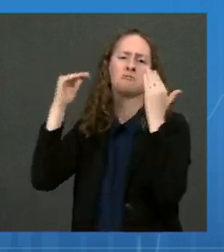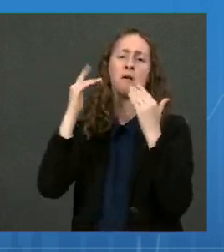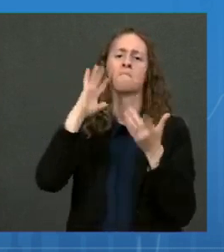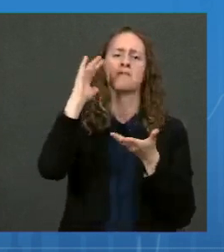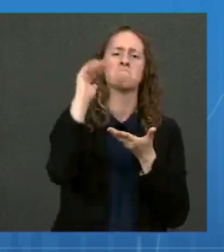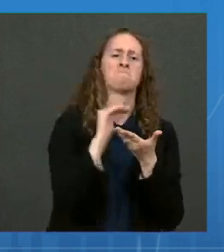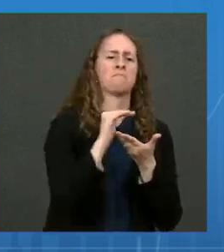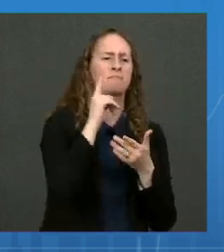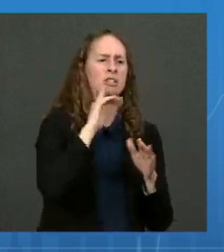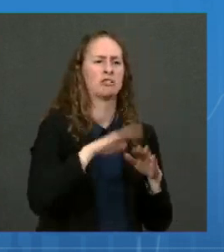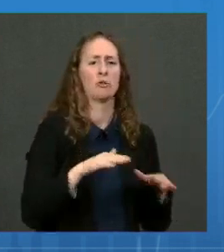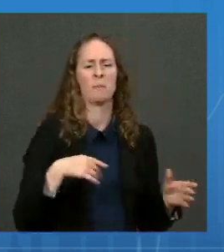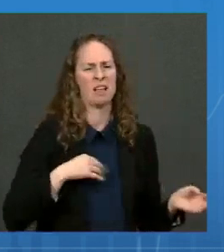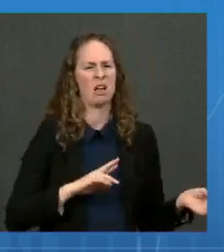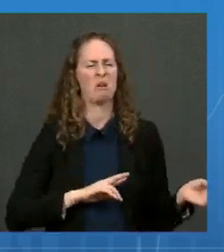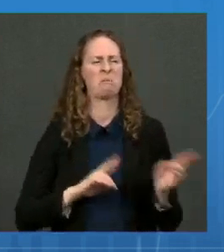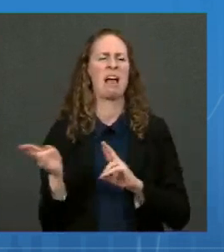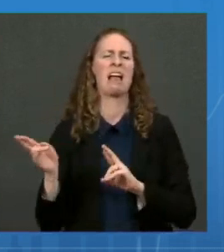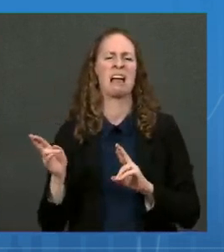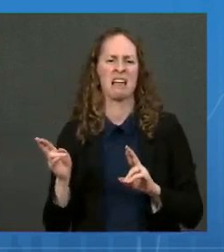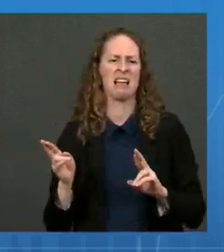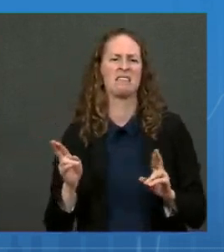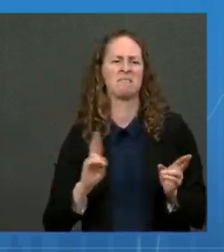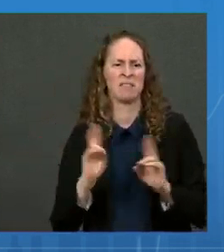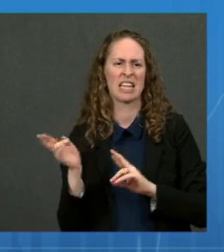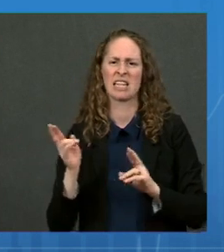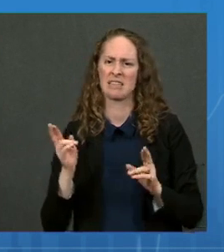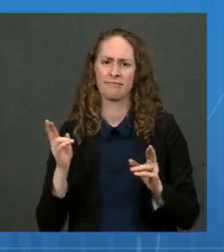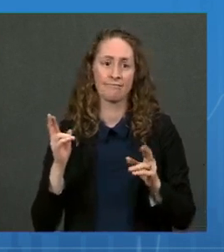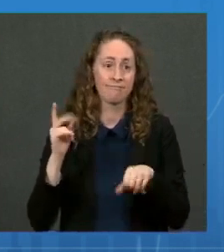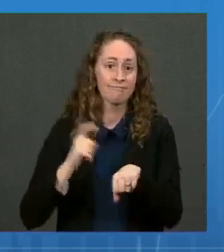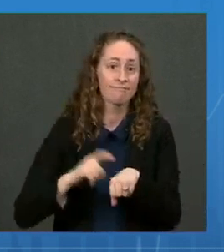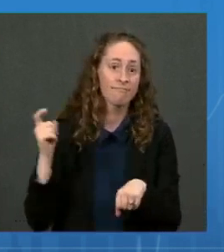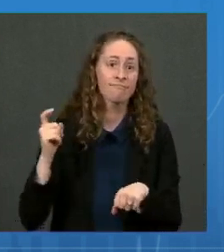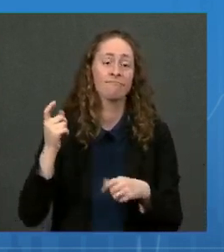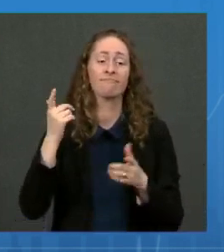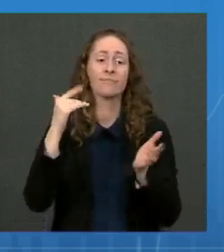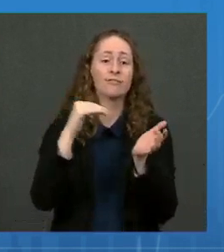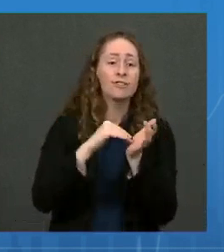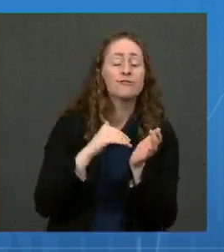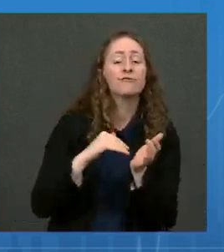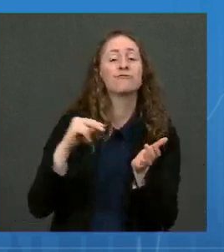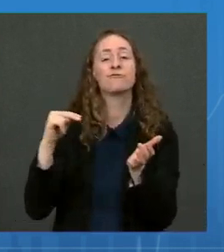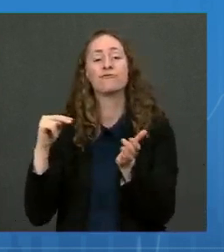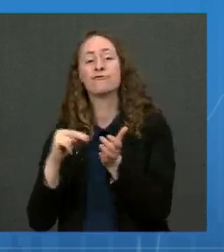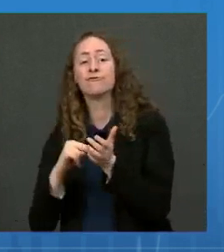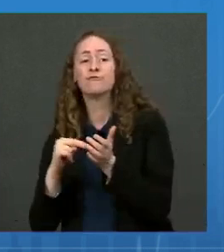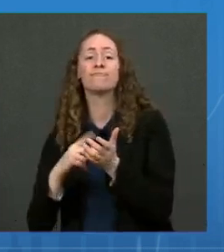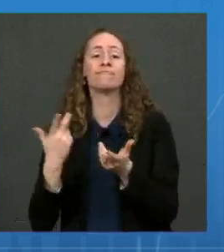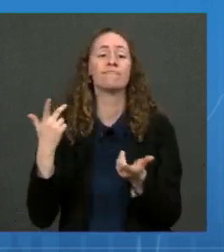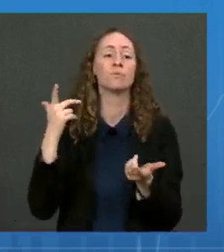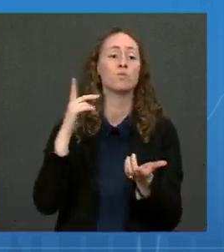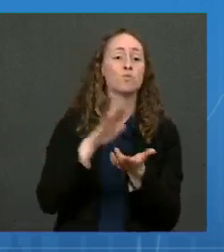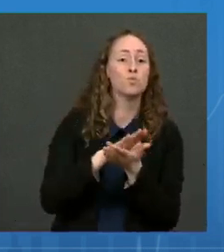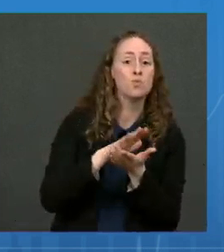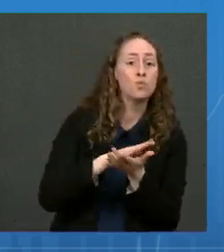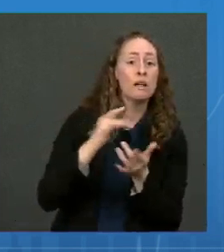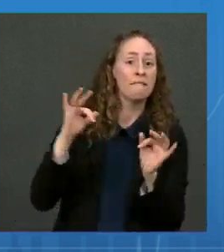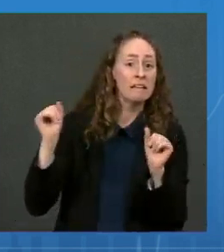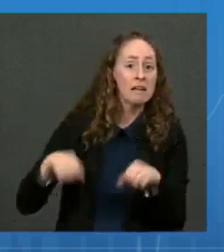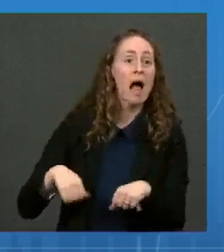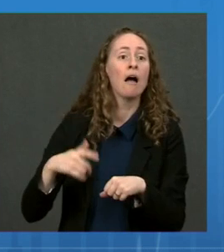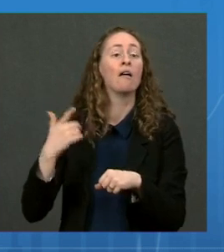We'll bring that vaccine, as we've talked about, to pediatricians offices, also directly to schools where appropriate and to community sites.